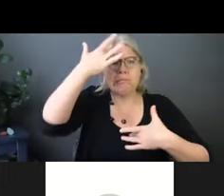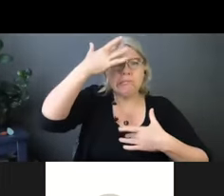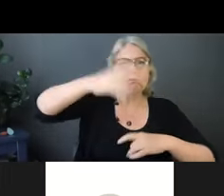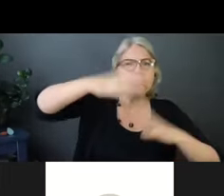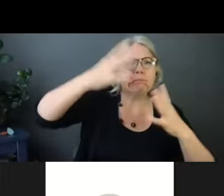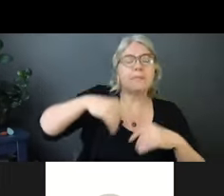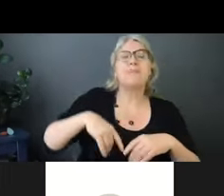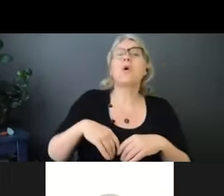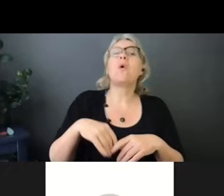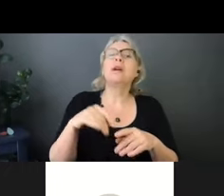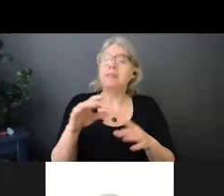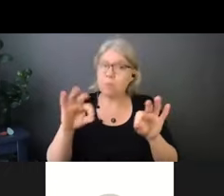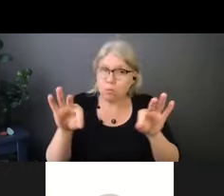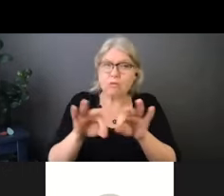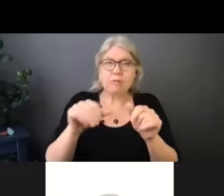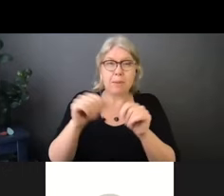as well.